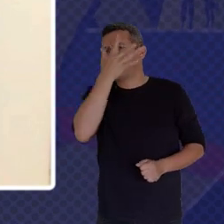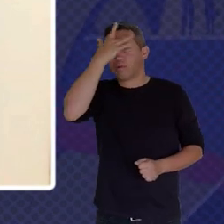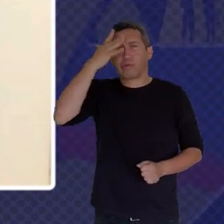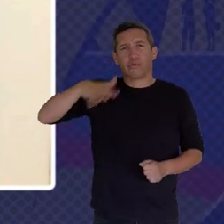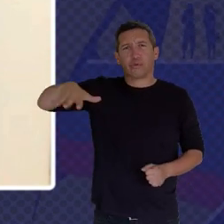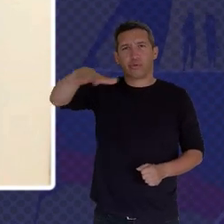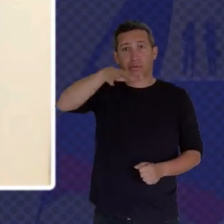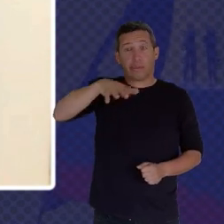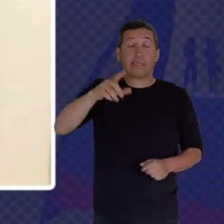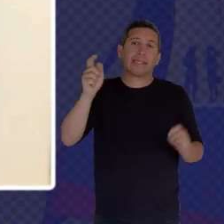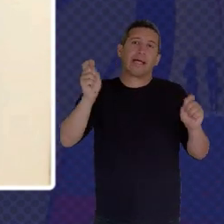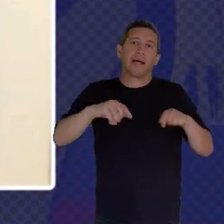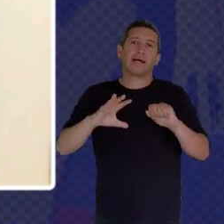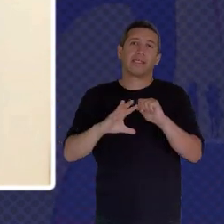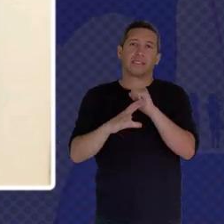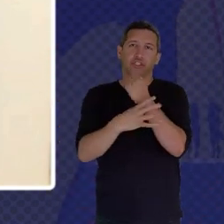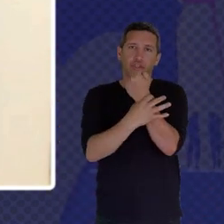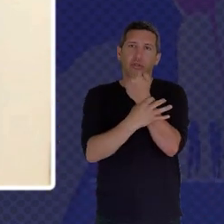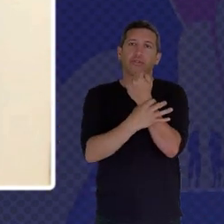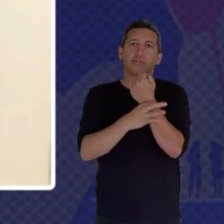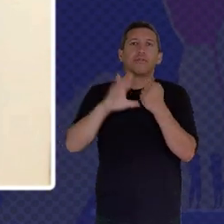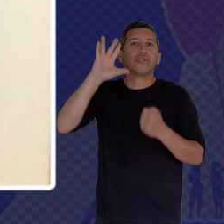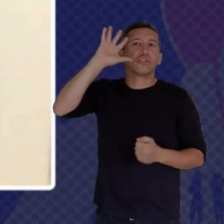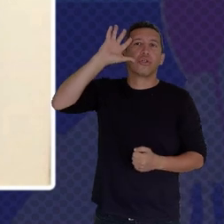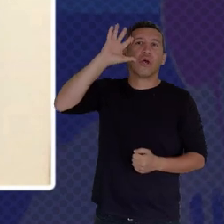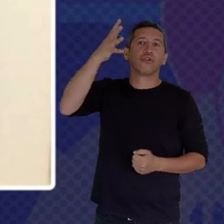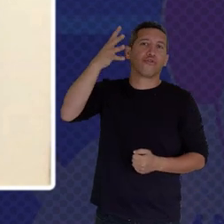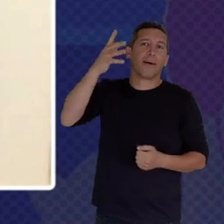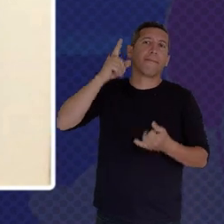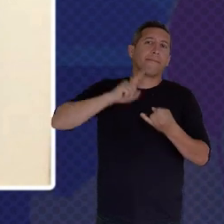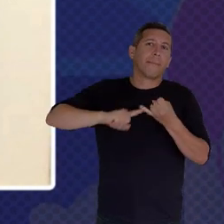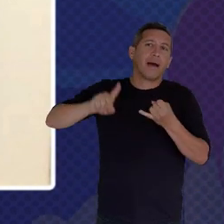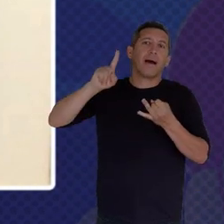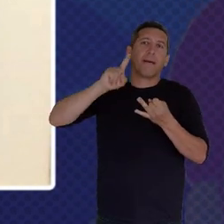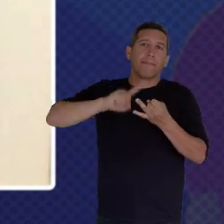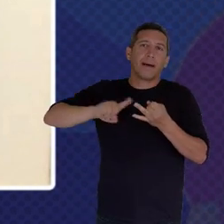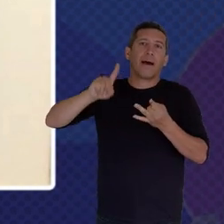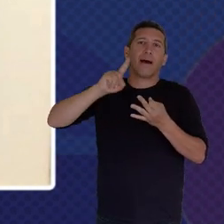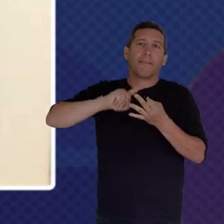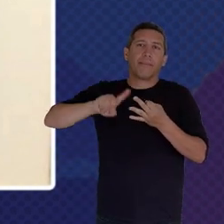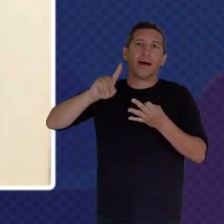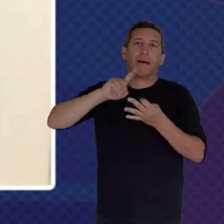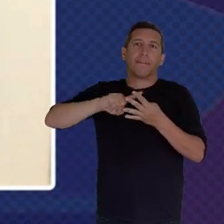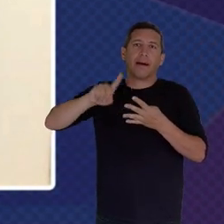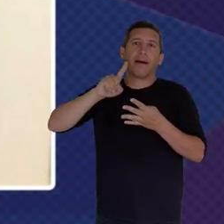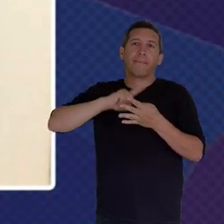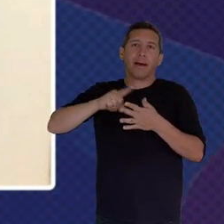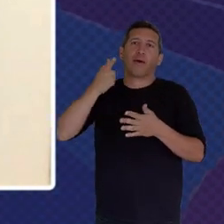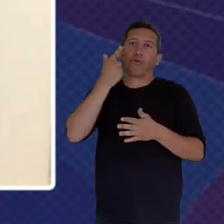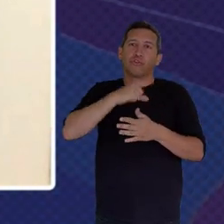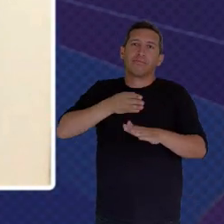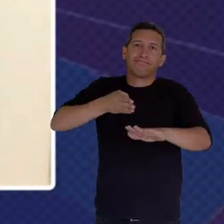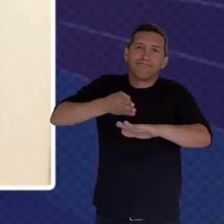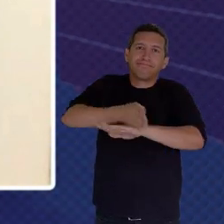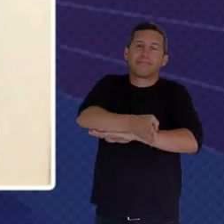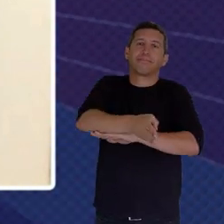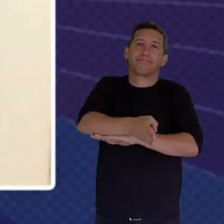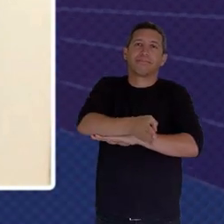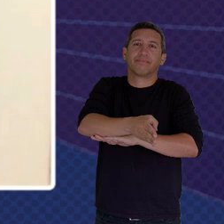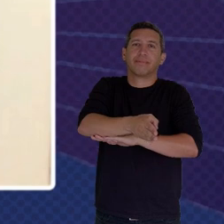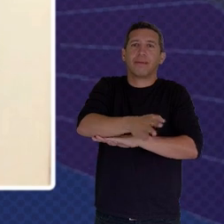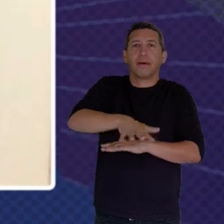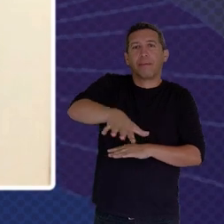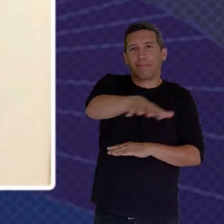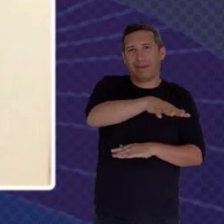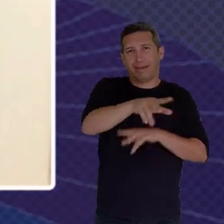Provide Solution We Are Able To Provide Interventions To Key Communities That Are